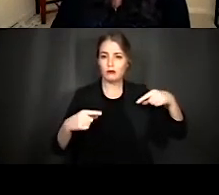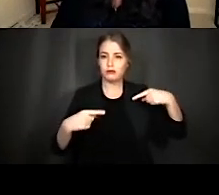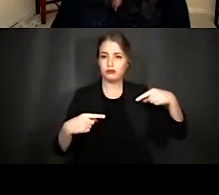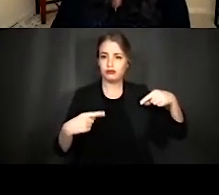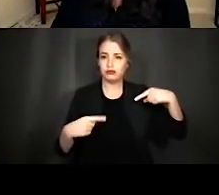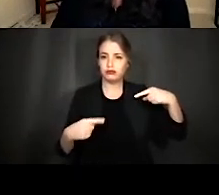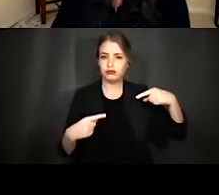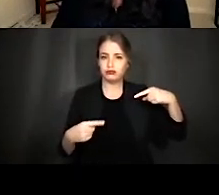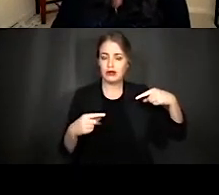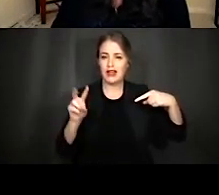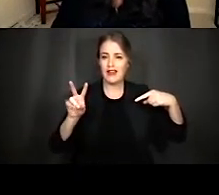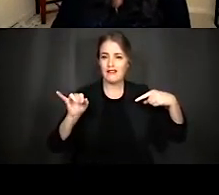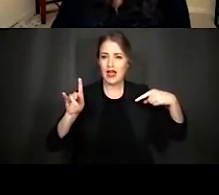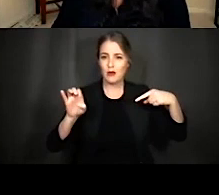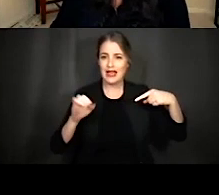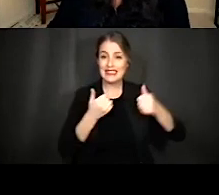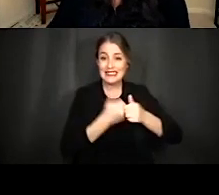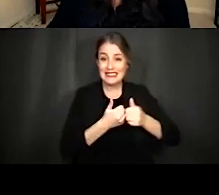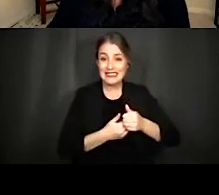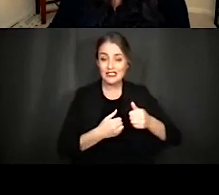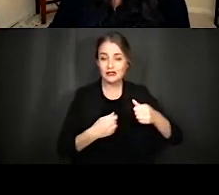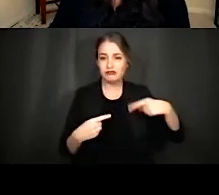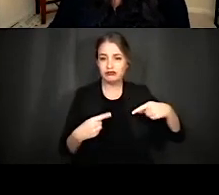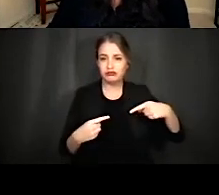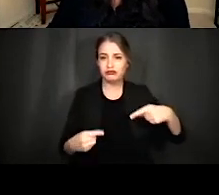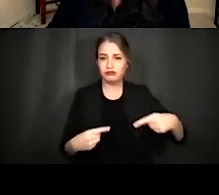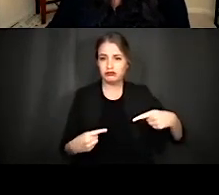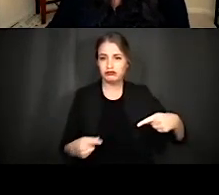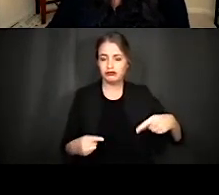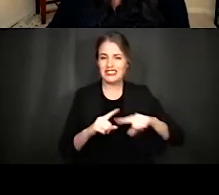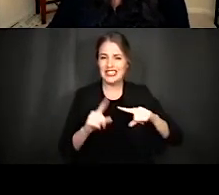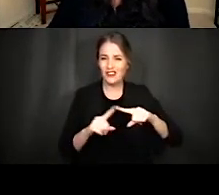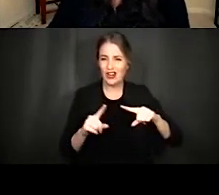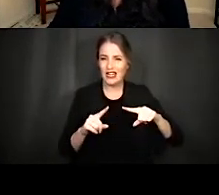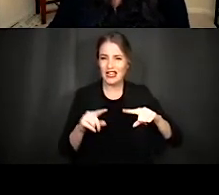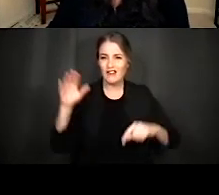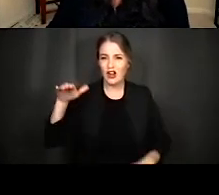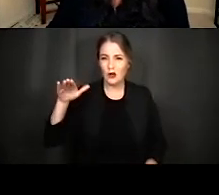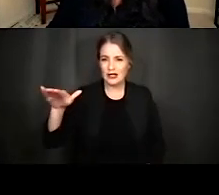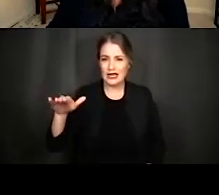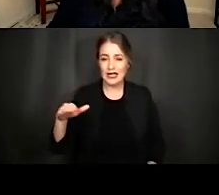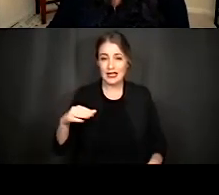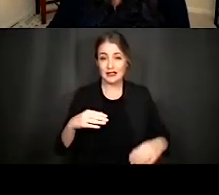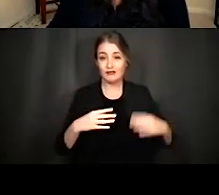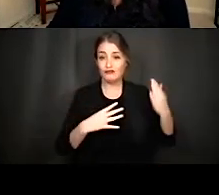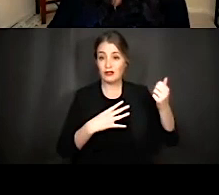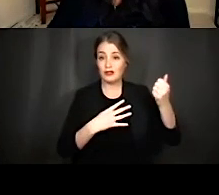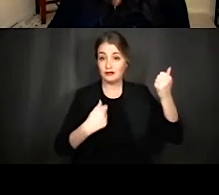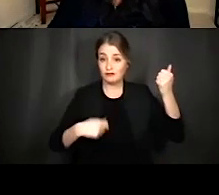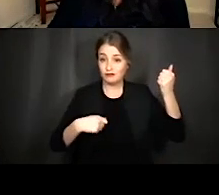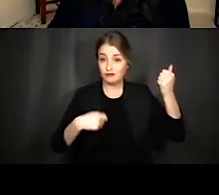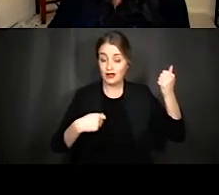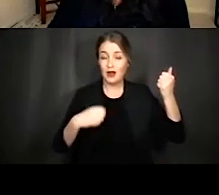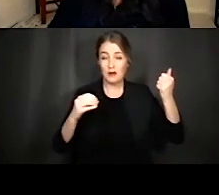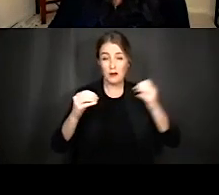string vibrates at a different frequency. The top strings are vibrating at higher frequencies and the bottom